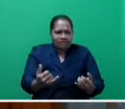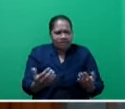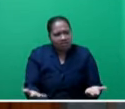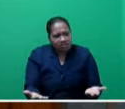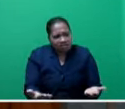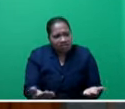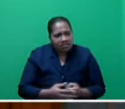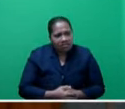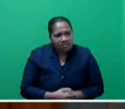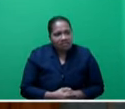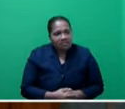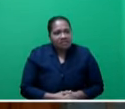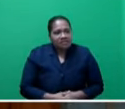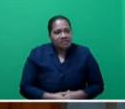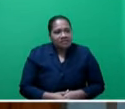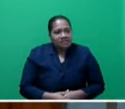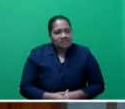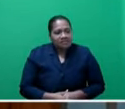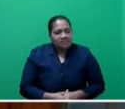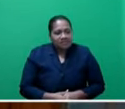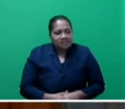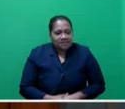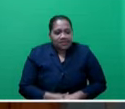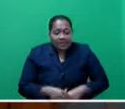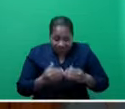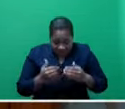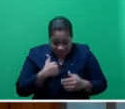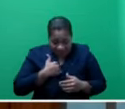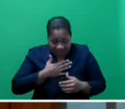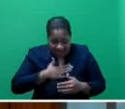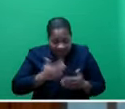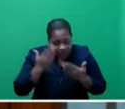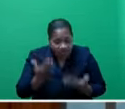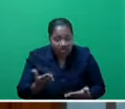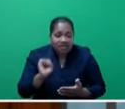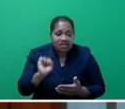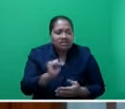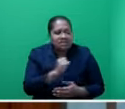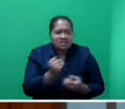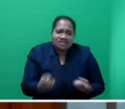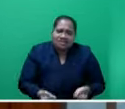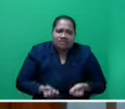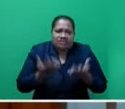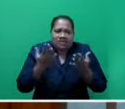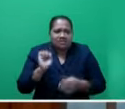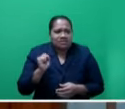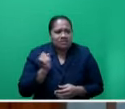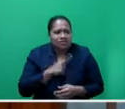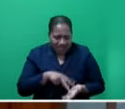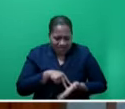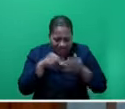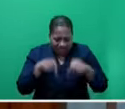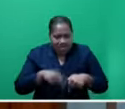they keep resurrecting him into the House. Mr. Speaker, I would like to honour his sacrifice and selfless spirit by standing here